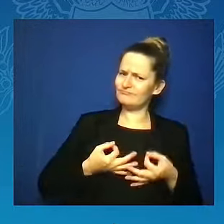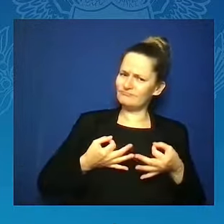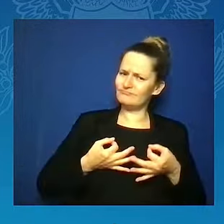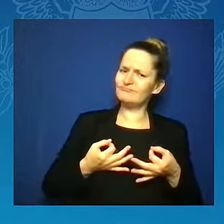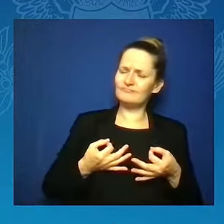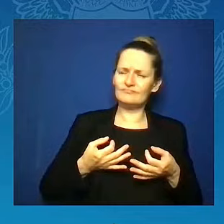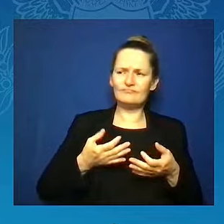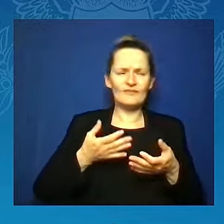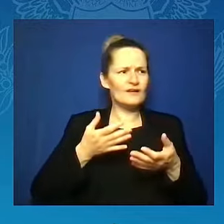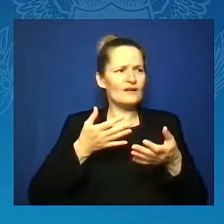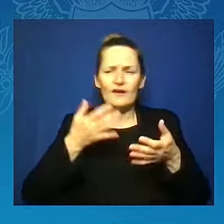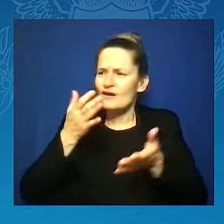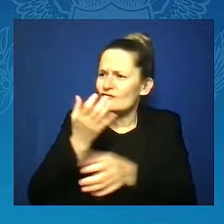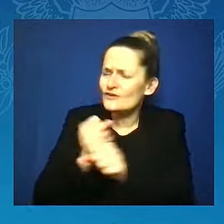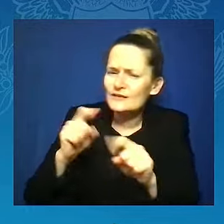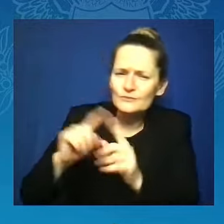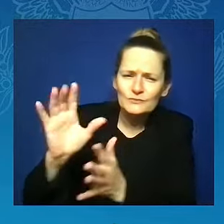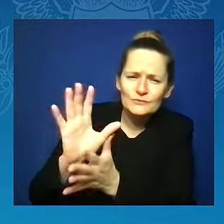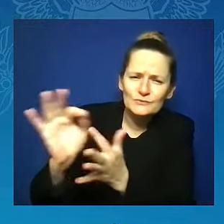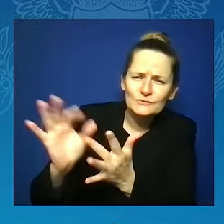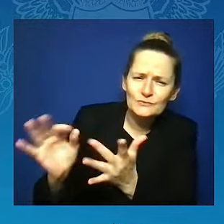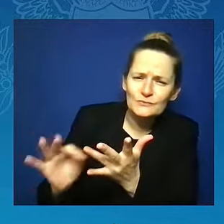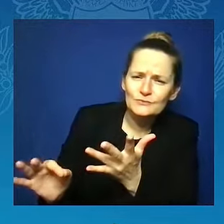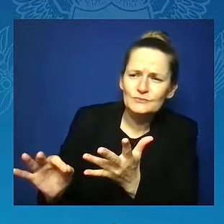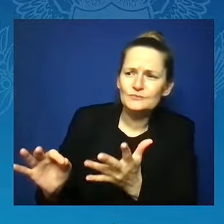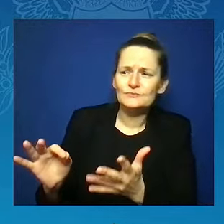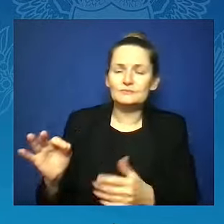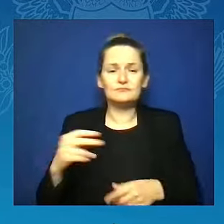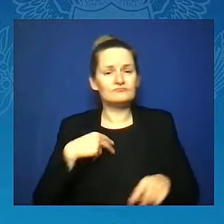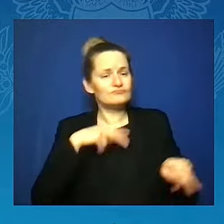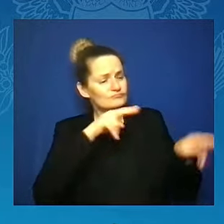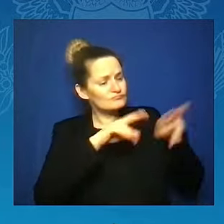the government should not be telling her what to do.